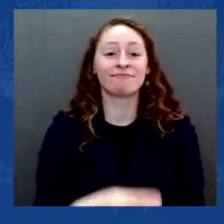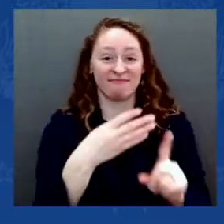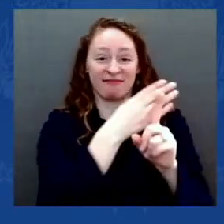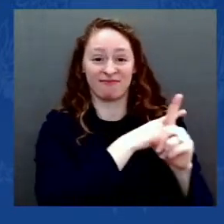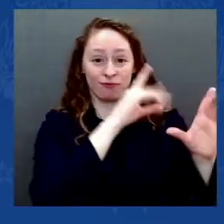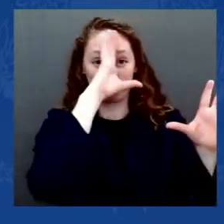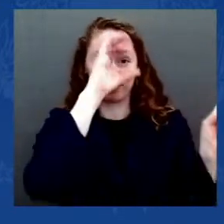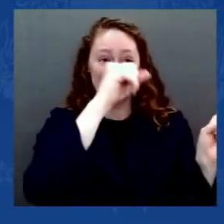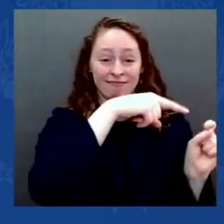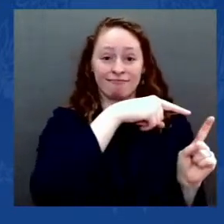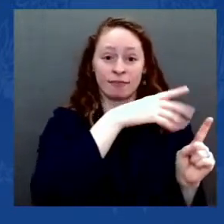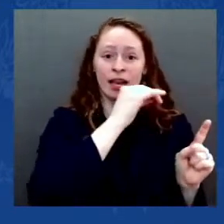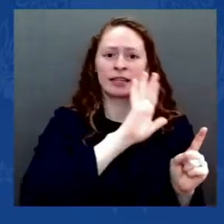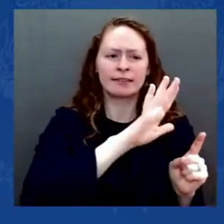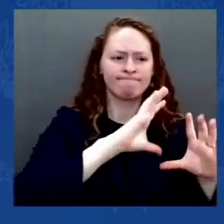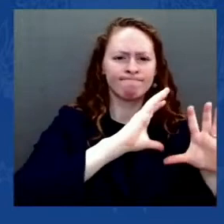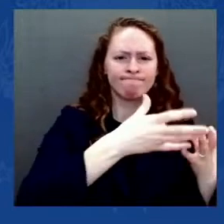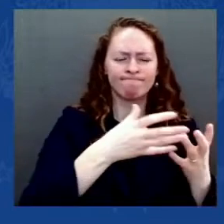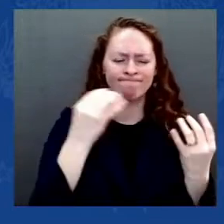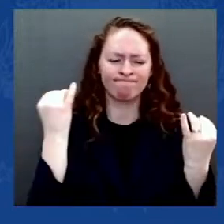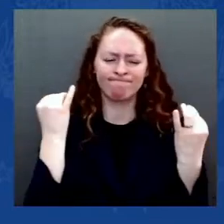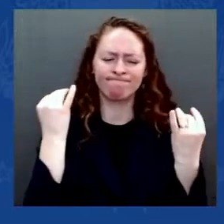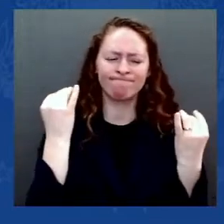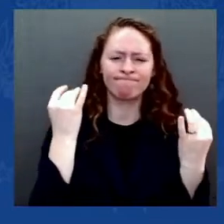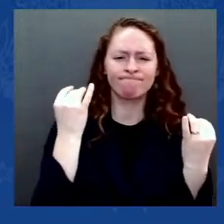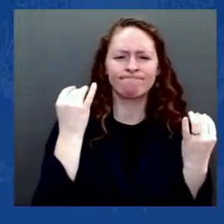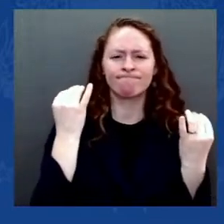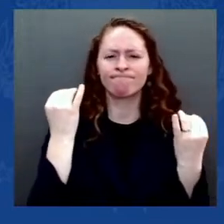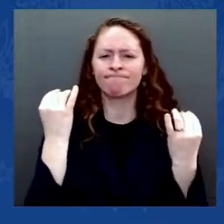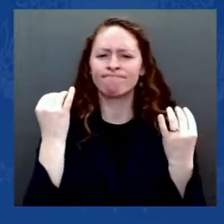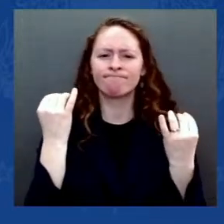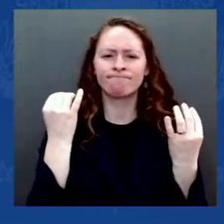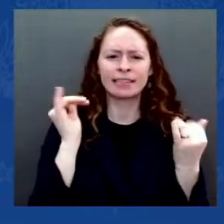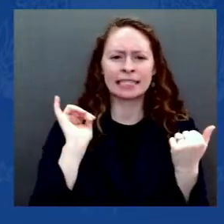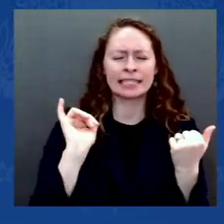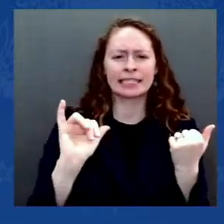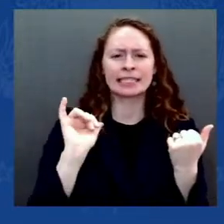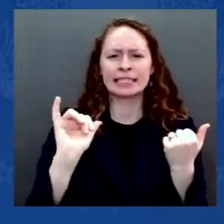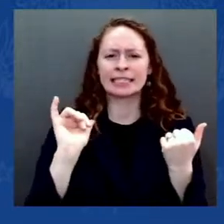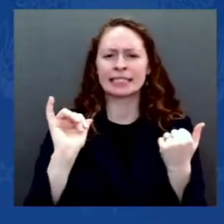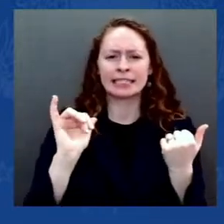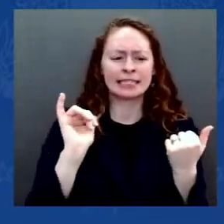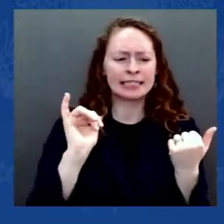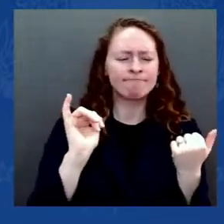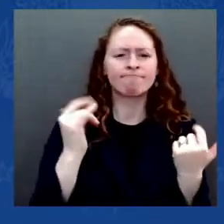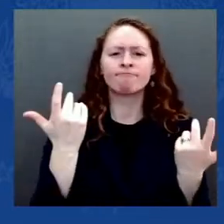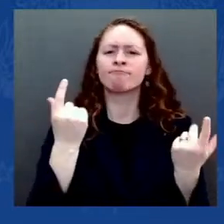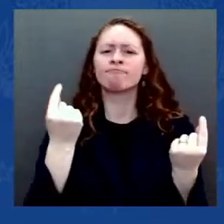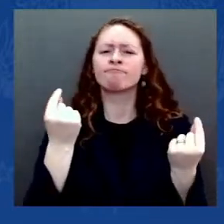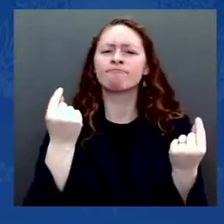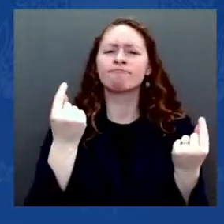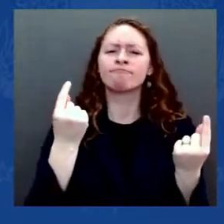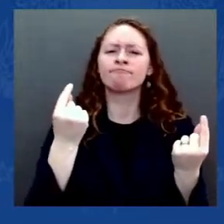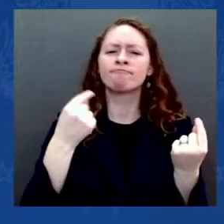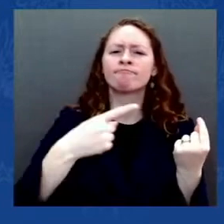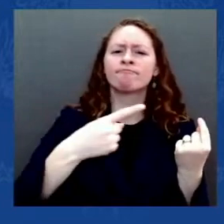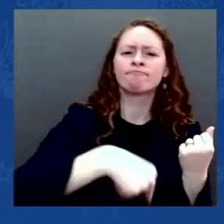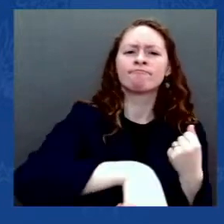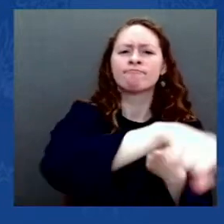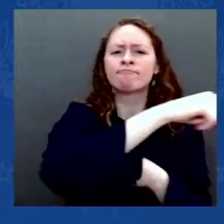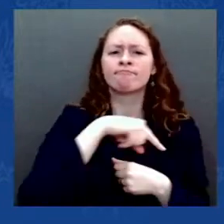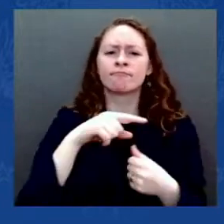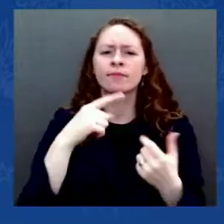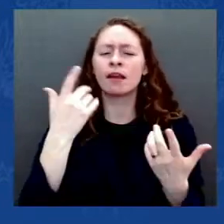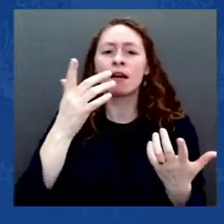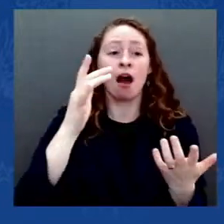election results that took place on November 3rd. the elections for governor, United States Senate, House